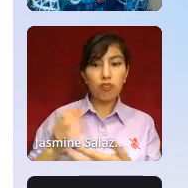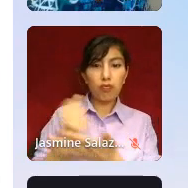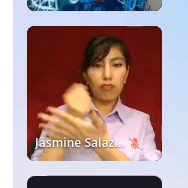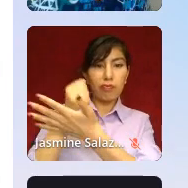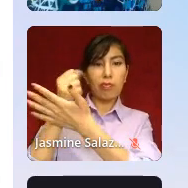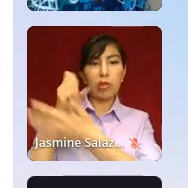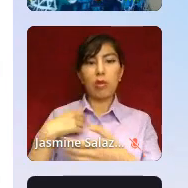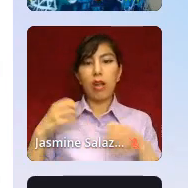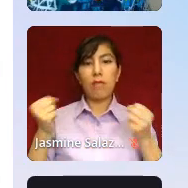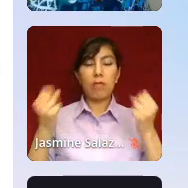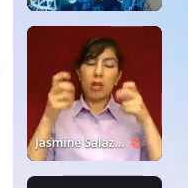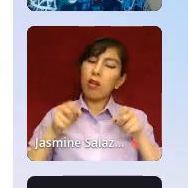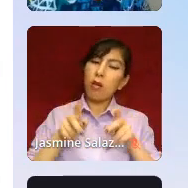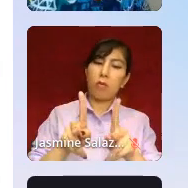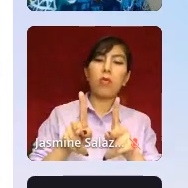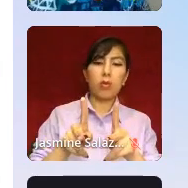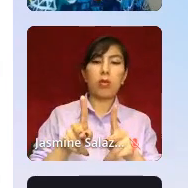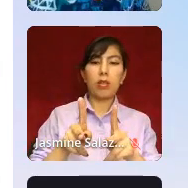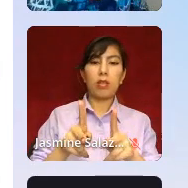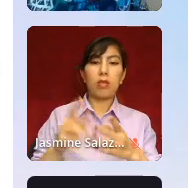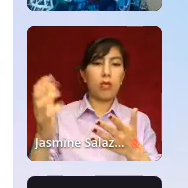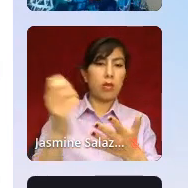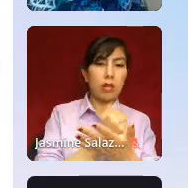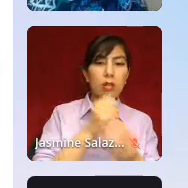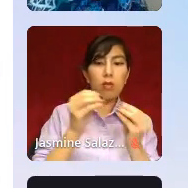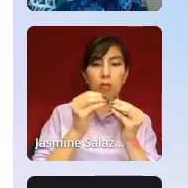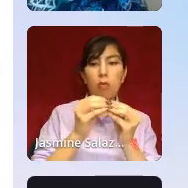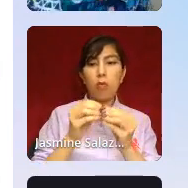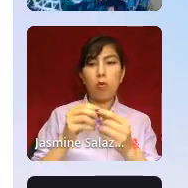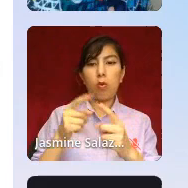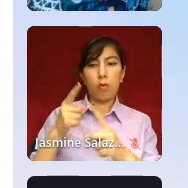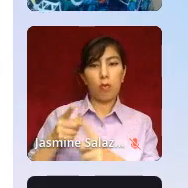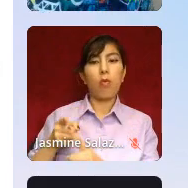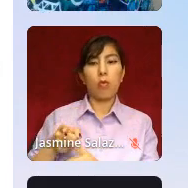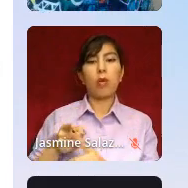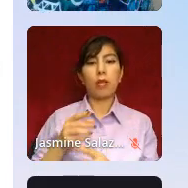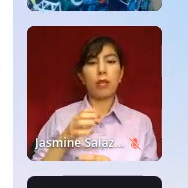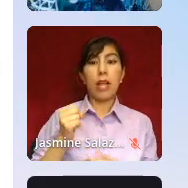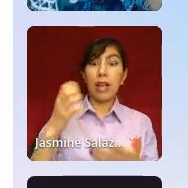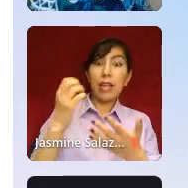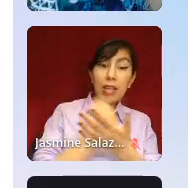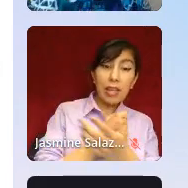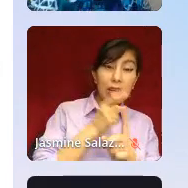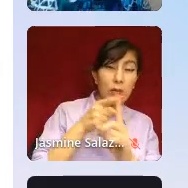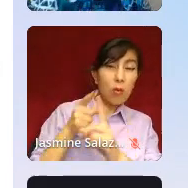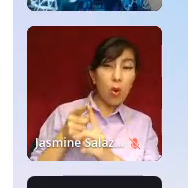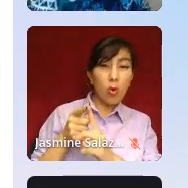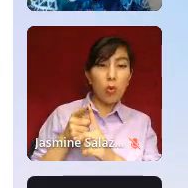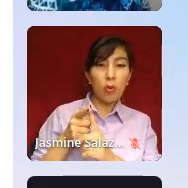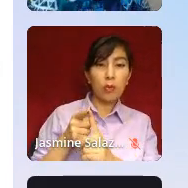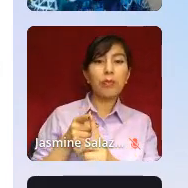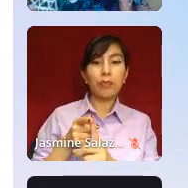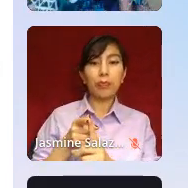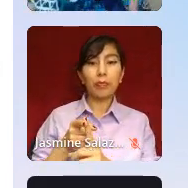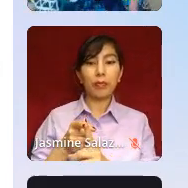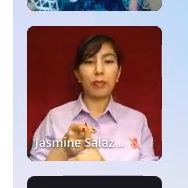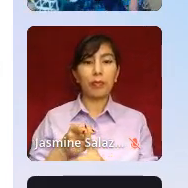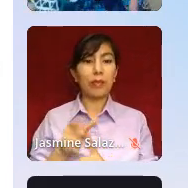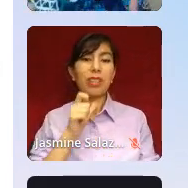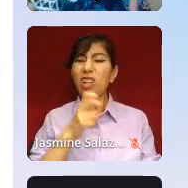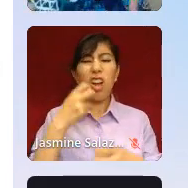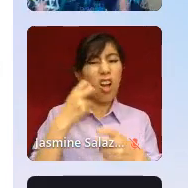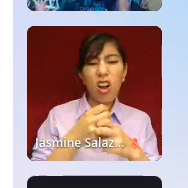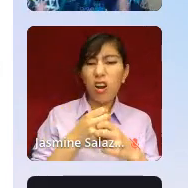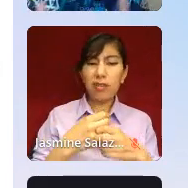to gain more points. And gaining points, y'all, it's not hard.